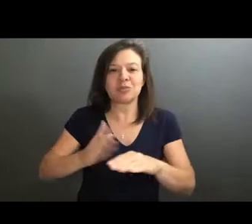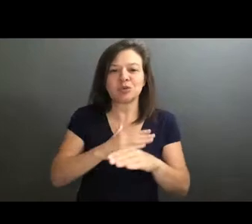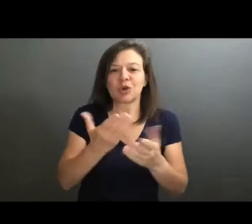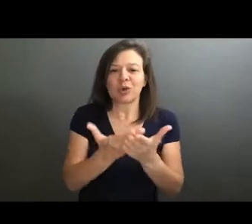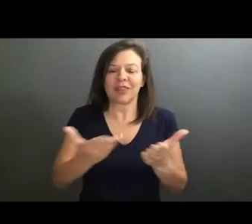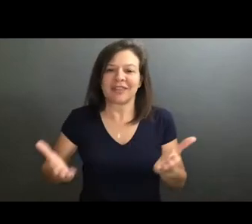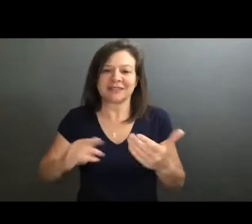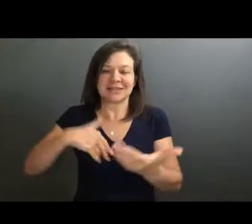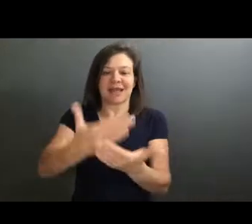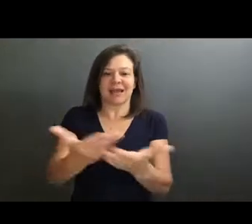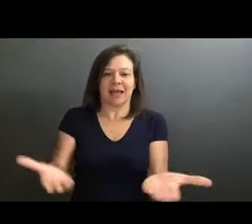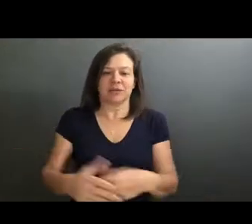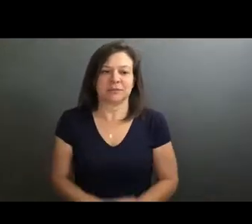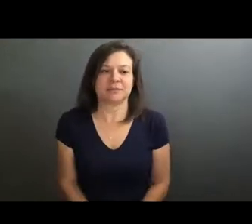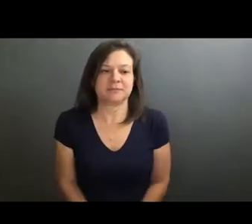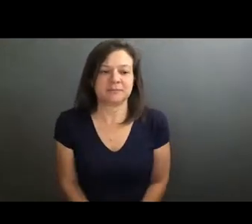led you here.